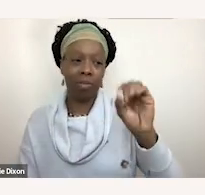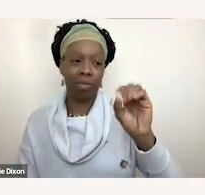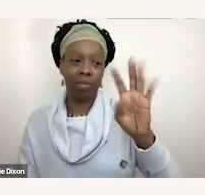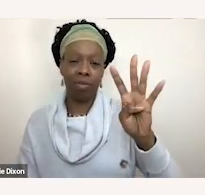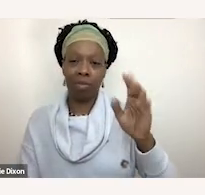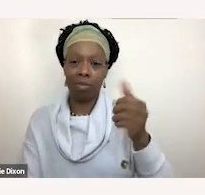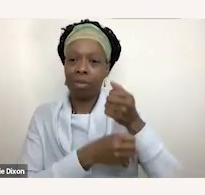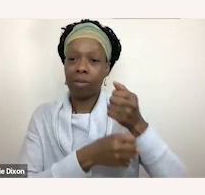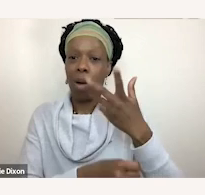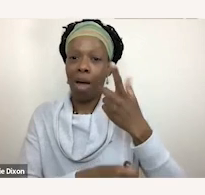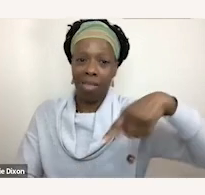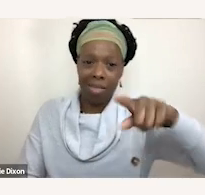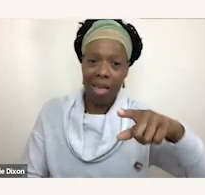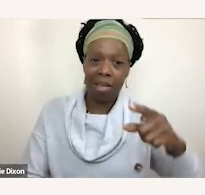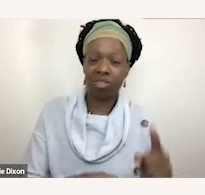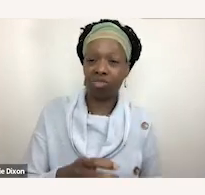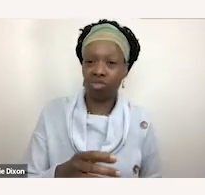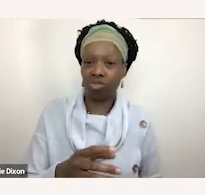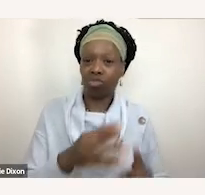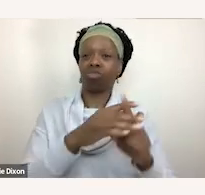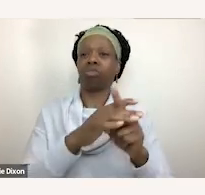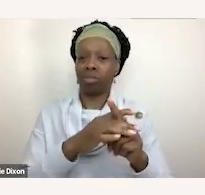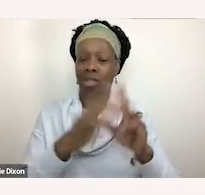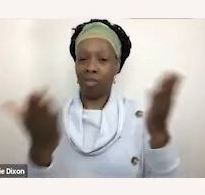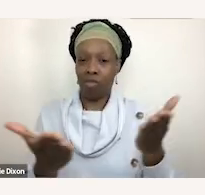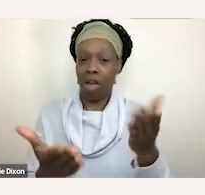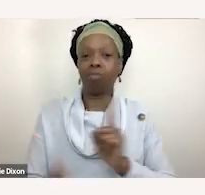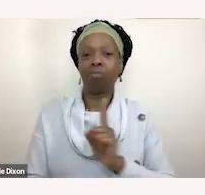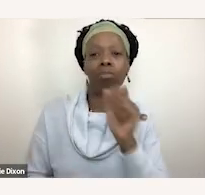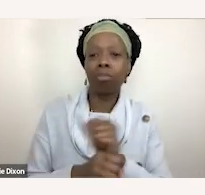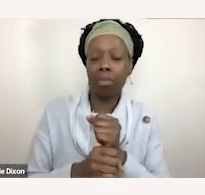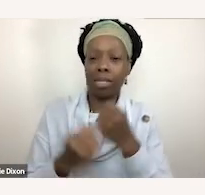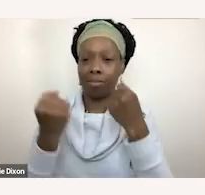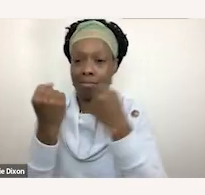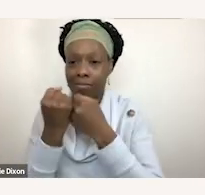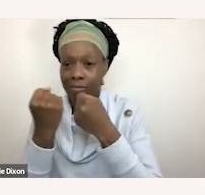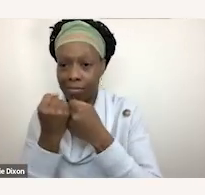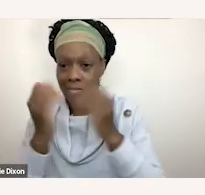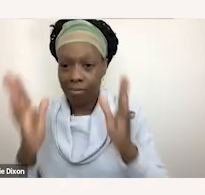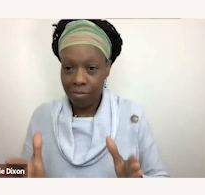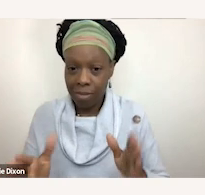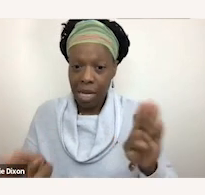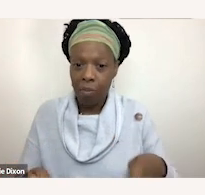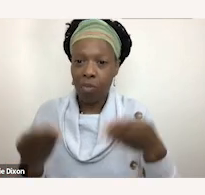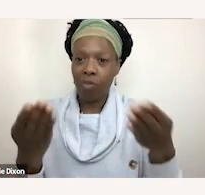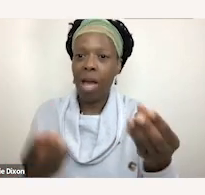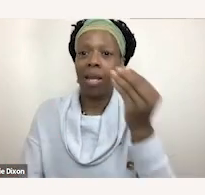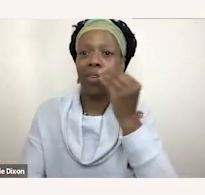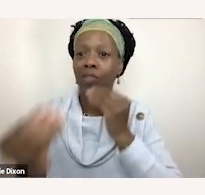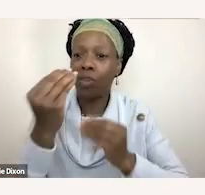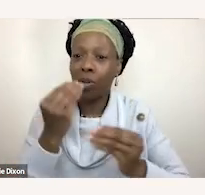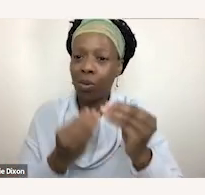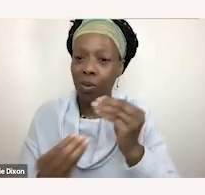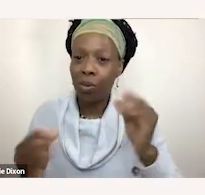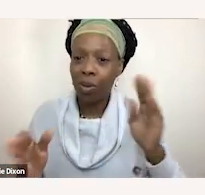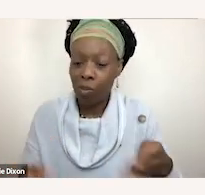showed up as true allies in that time and provided food and support to the disabled activists it